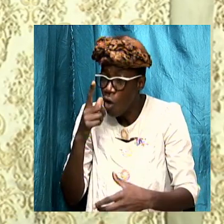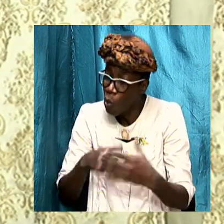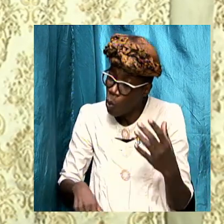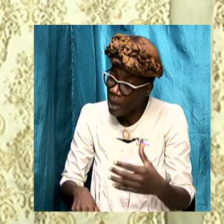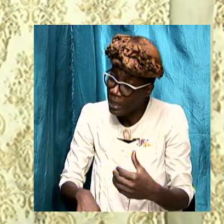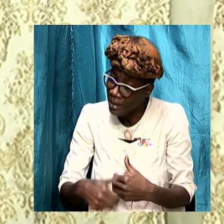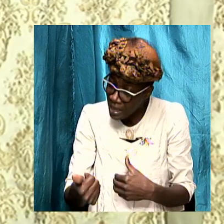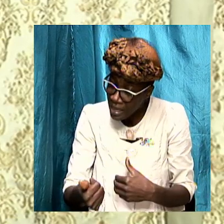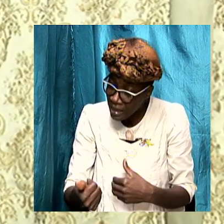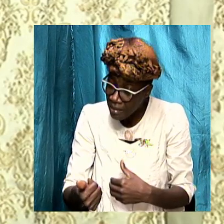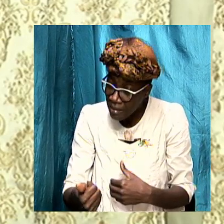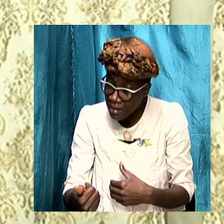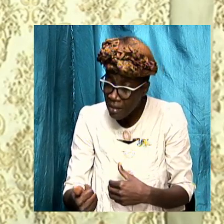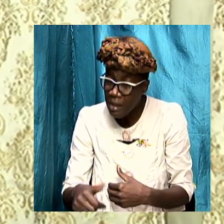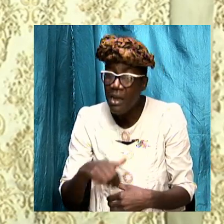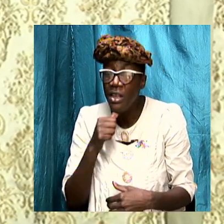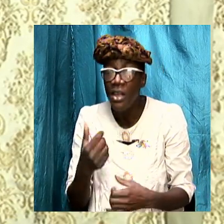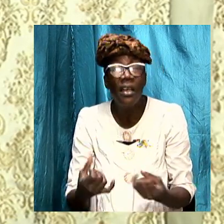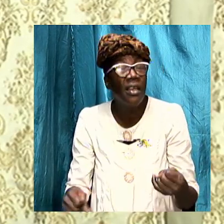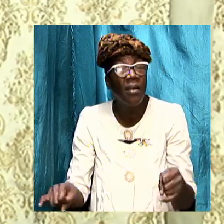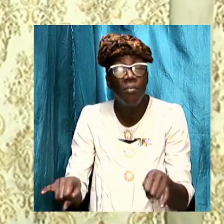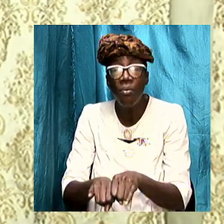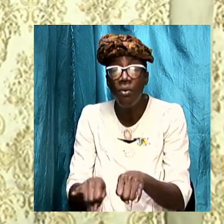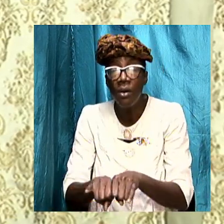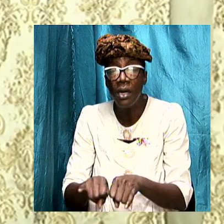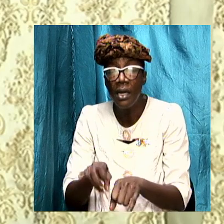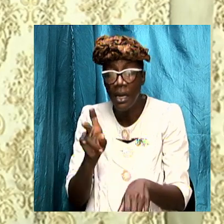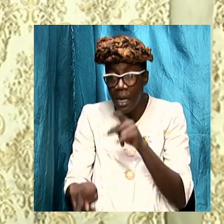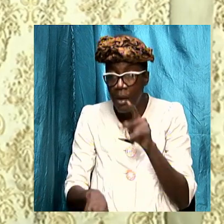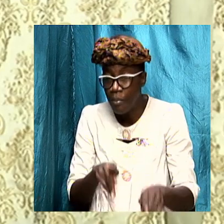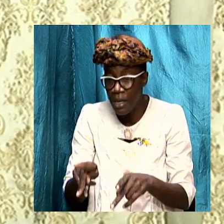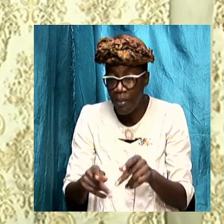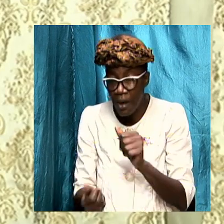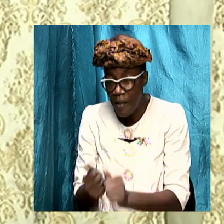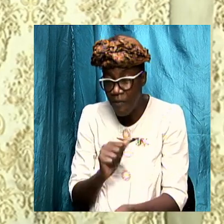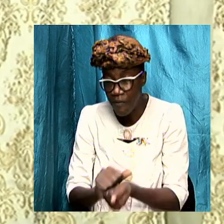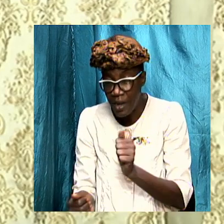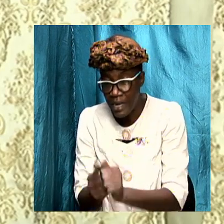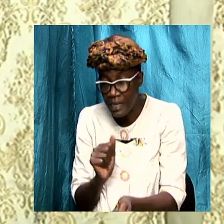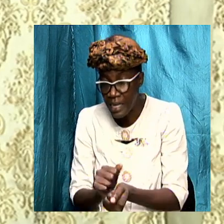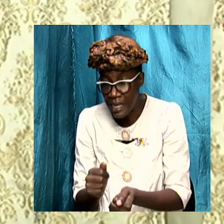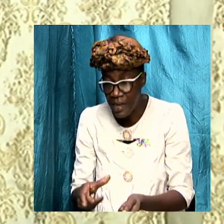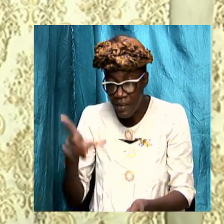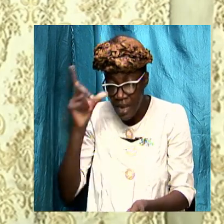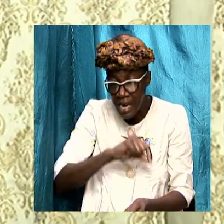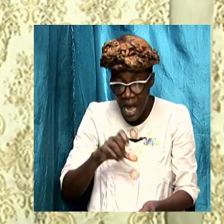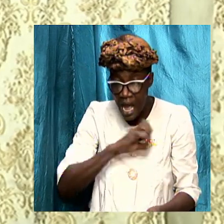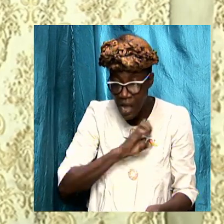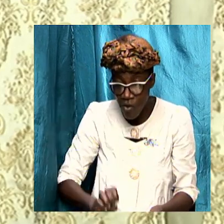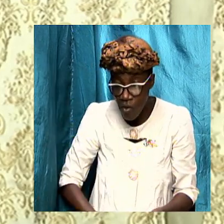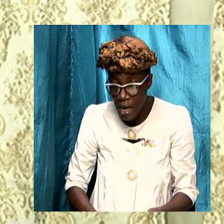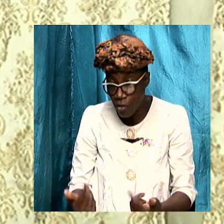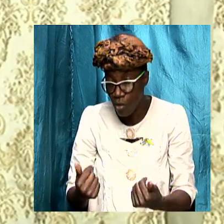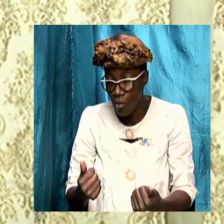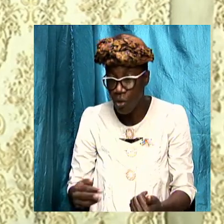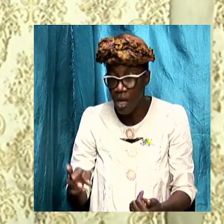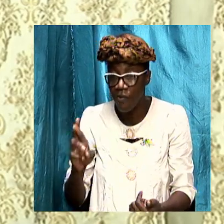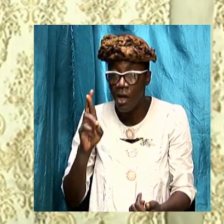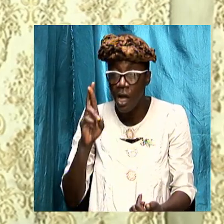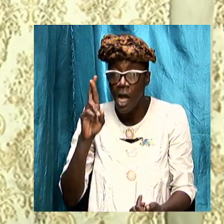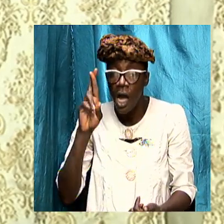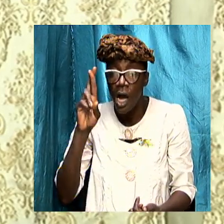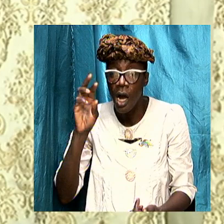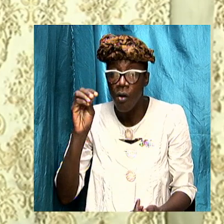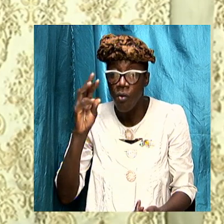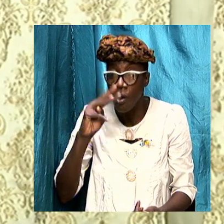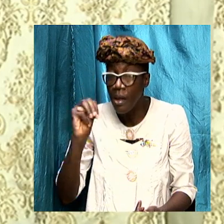insignificant where folks are fighting whether the antichrist is going to come out of Rome or come out